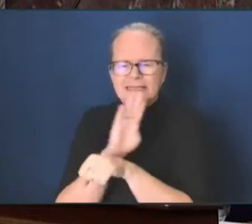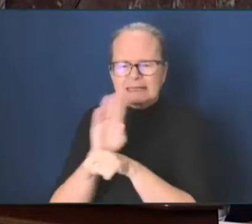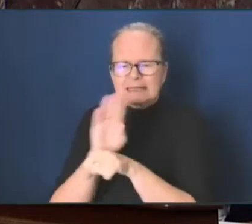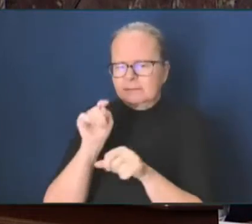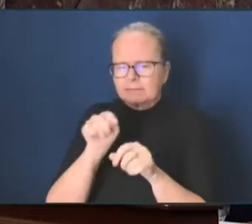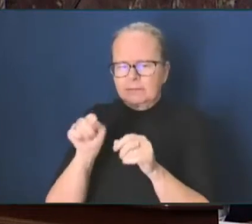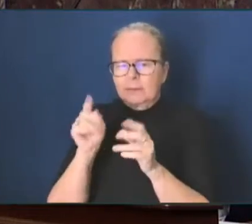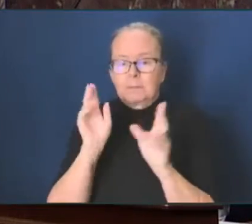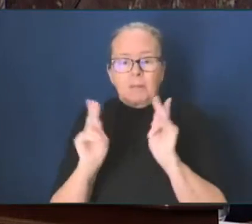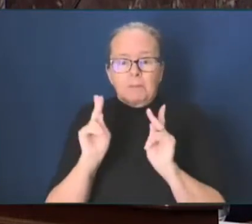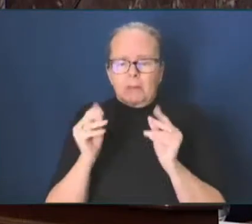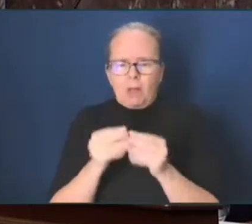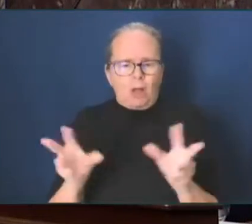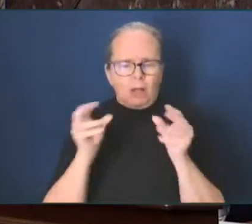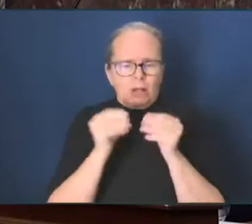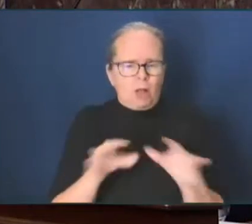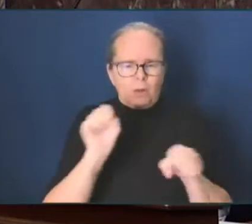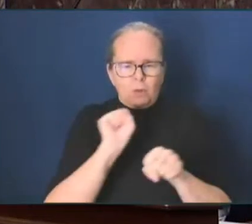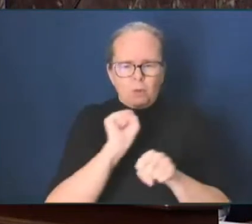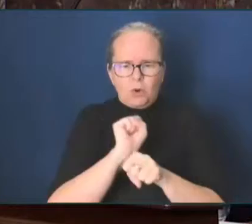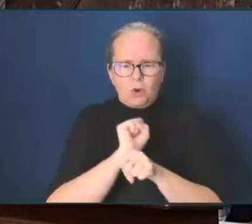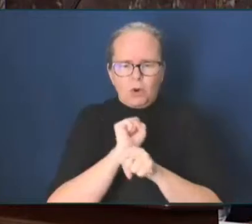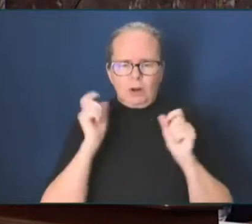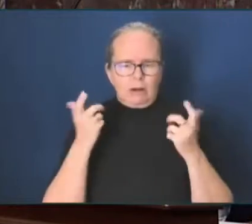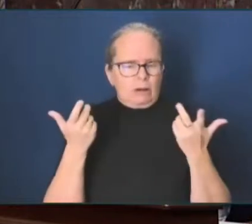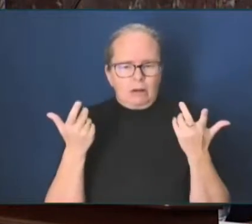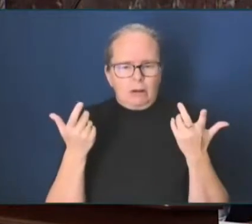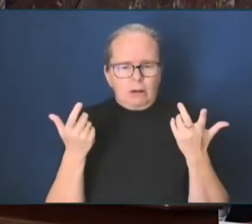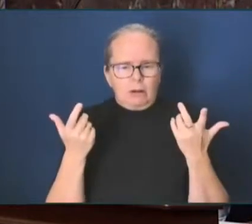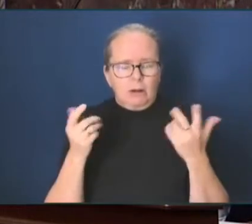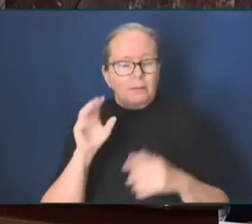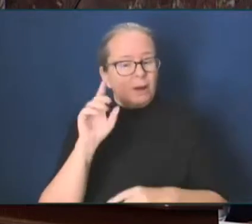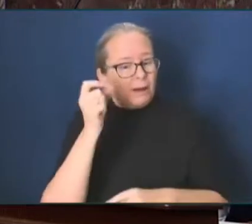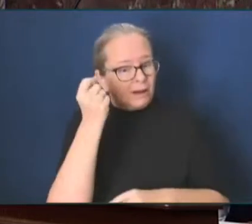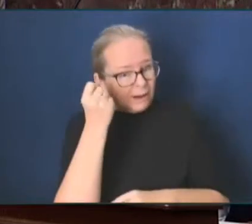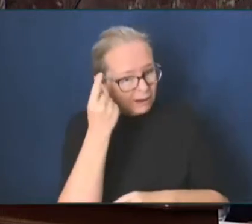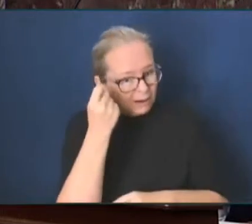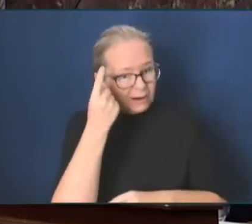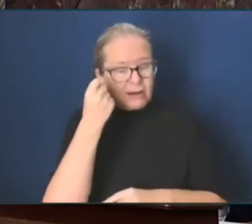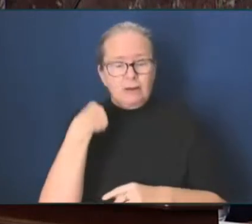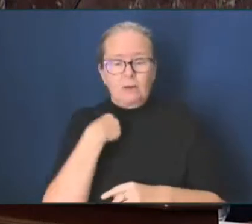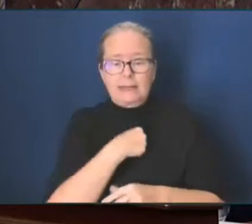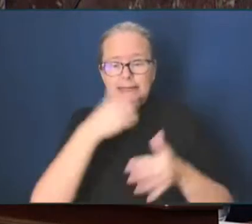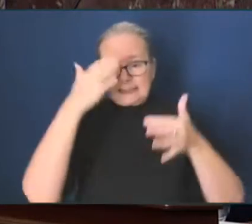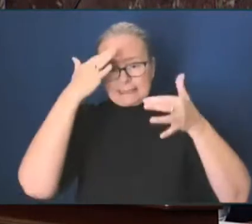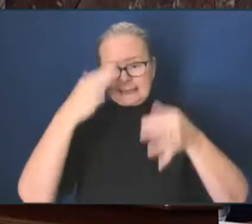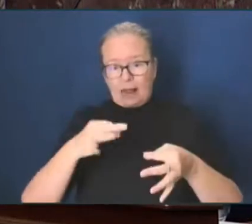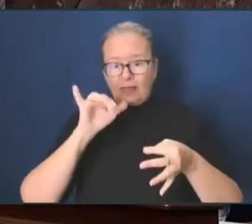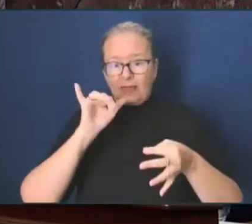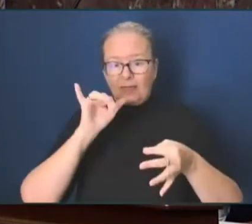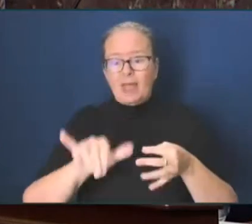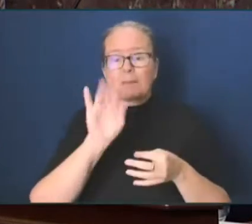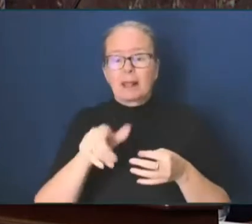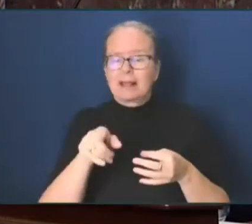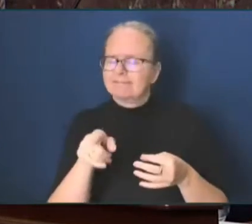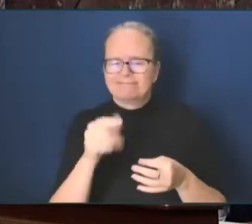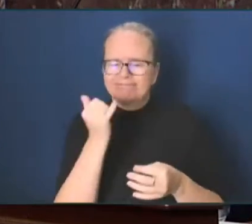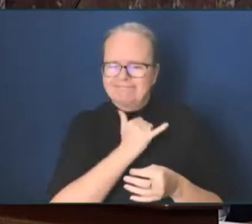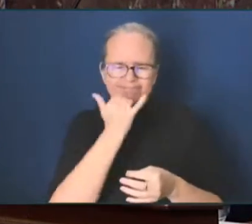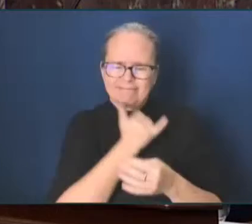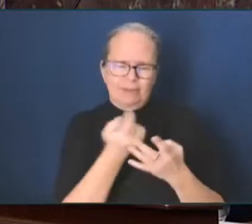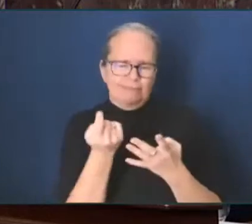legislation was repealed by all of us, setting the stage for the repatriation of thousands of healthcare